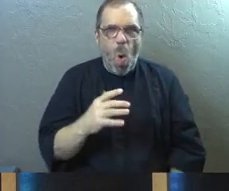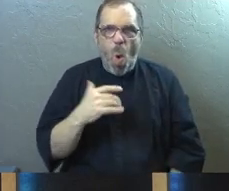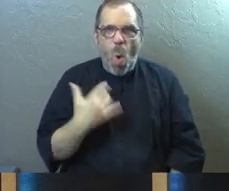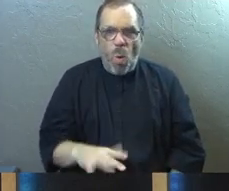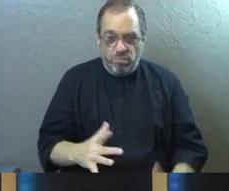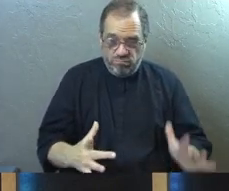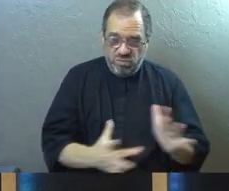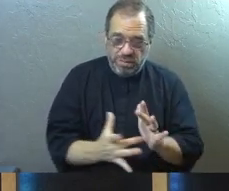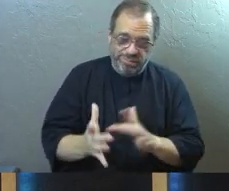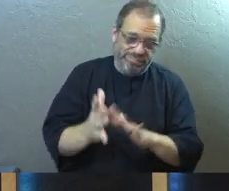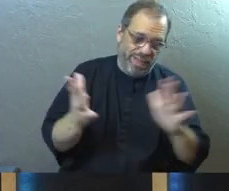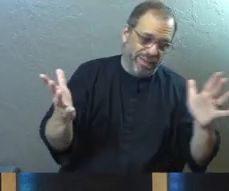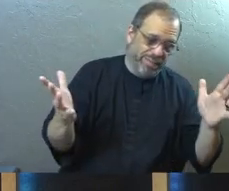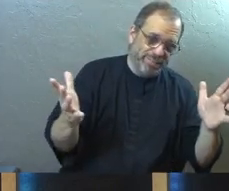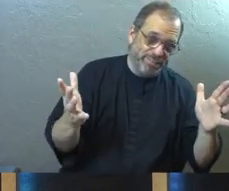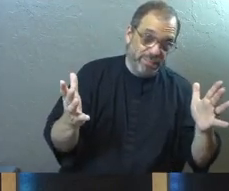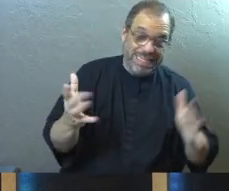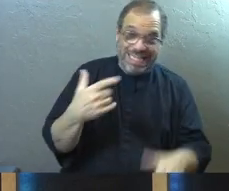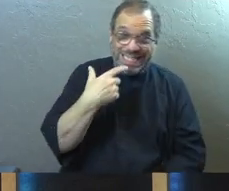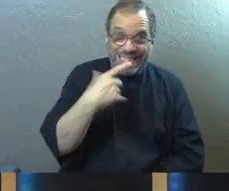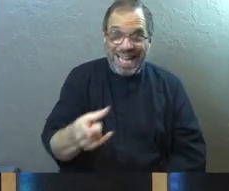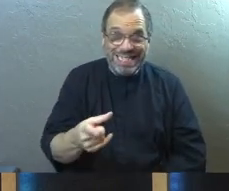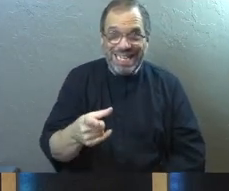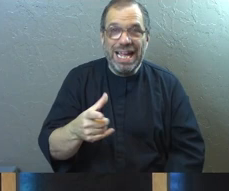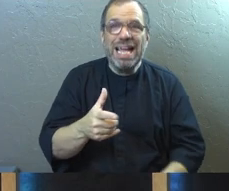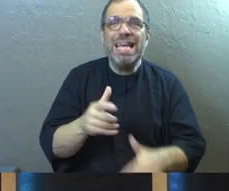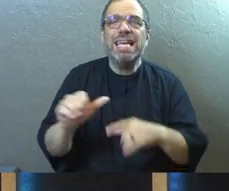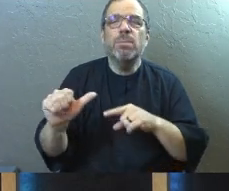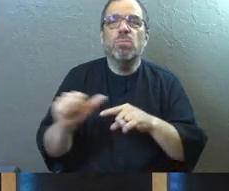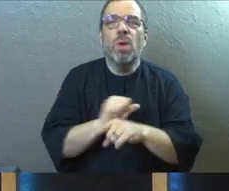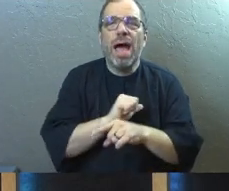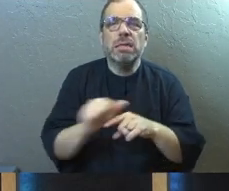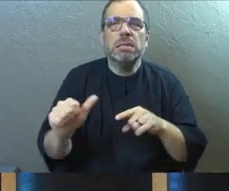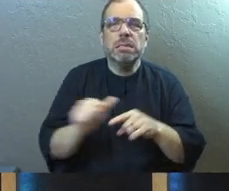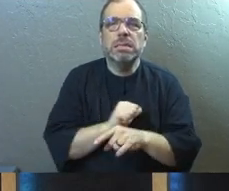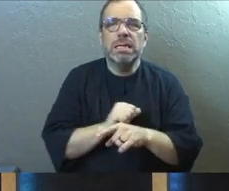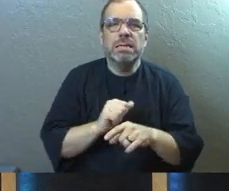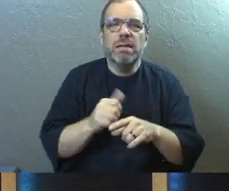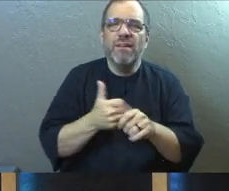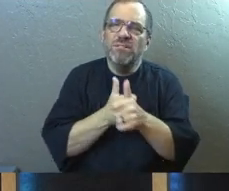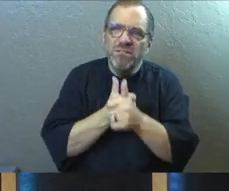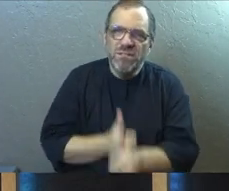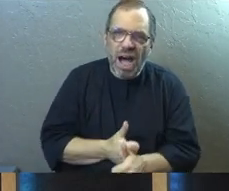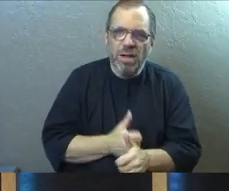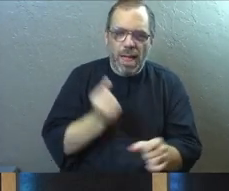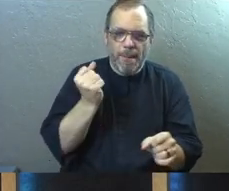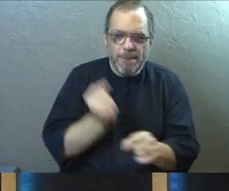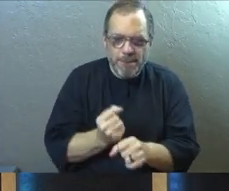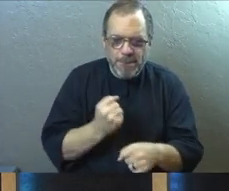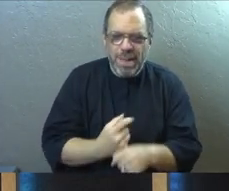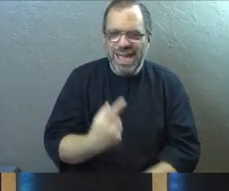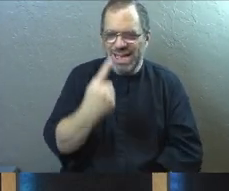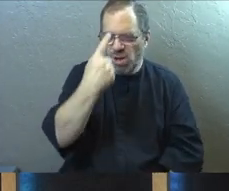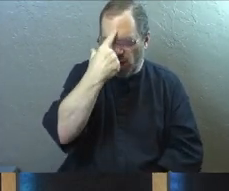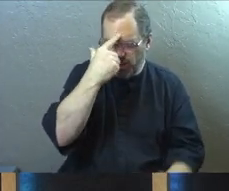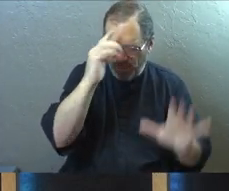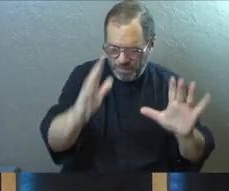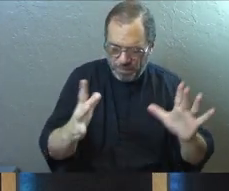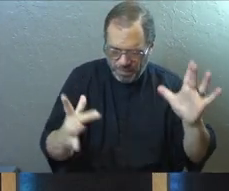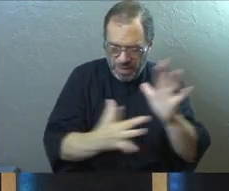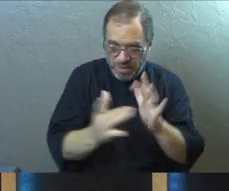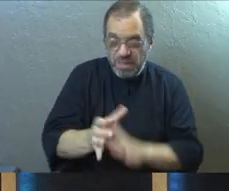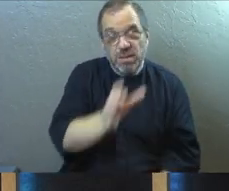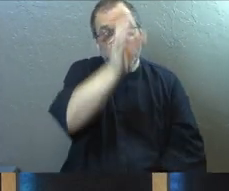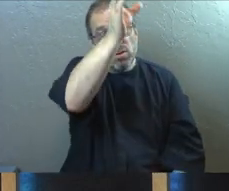And then Jesus, of course, he doesn't just say it, he walks it out. Make an honest thought about Jesus for just a second. When